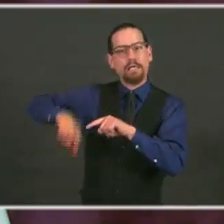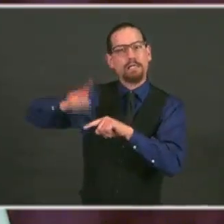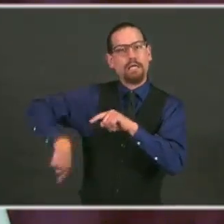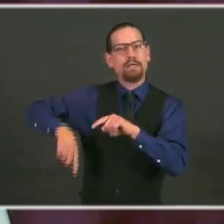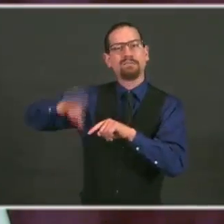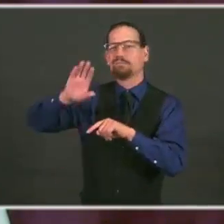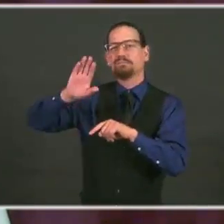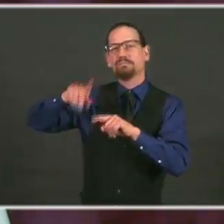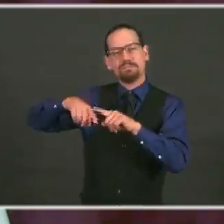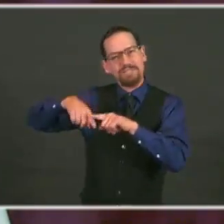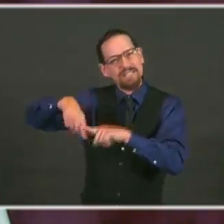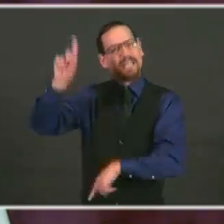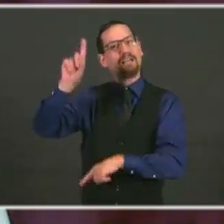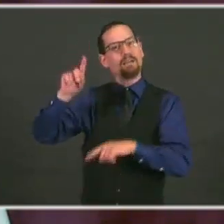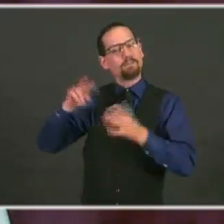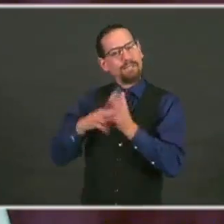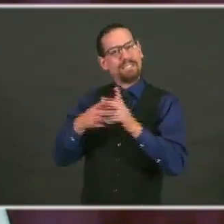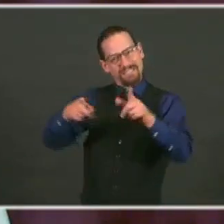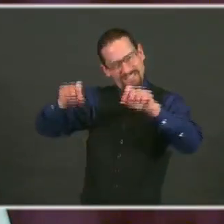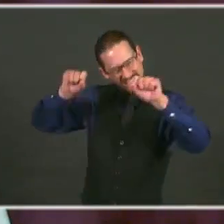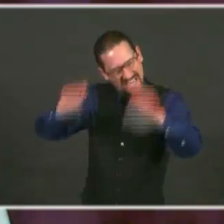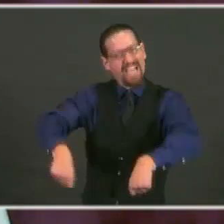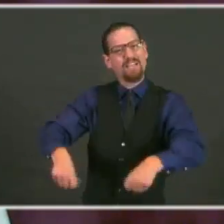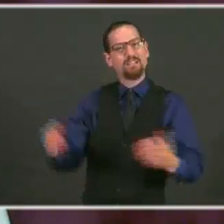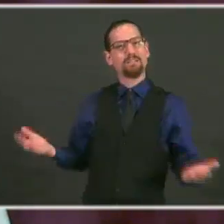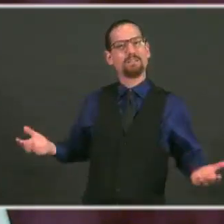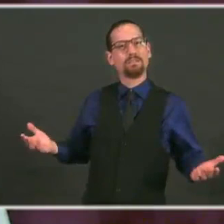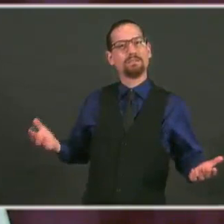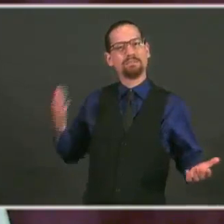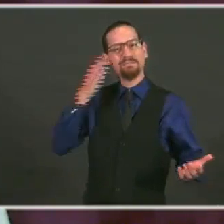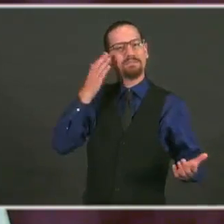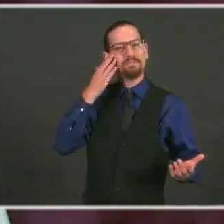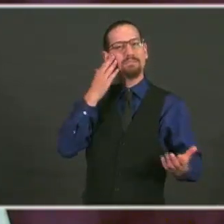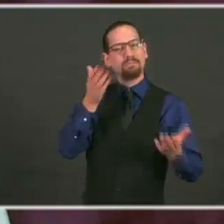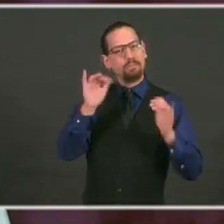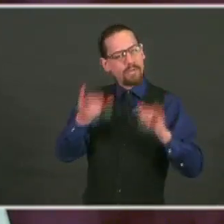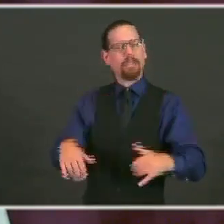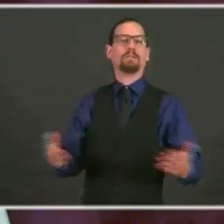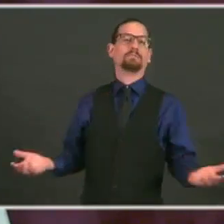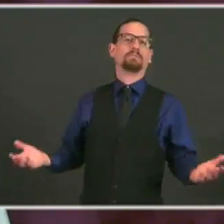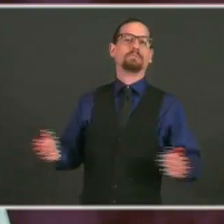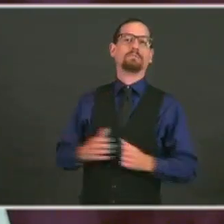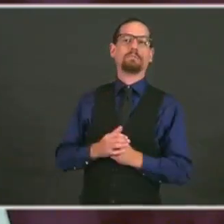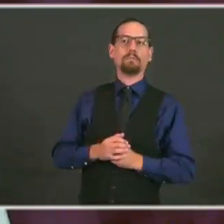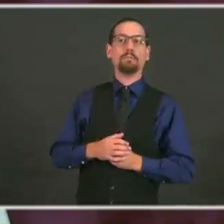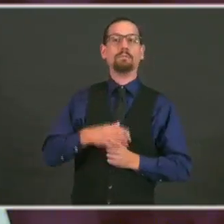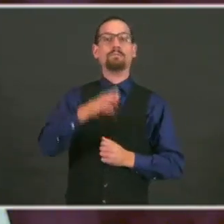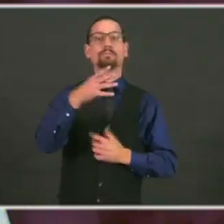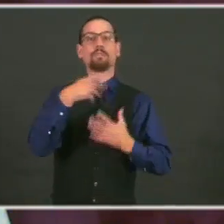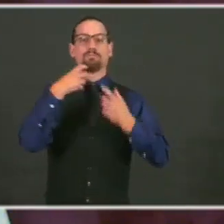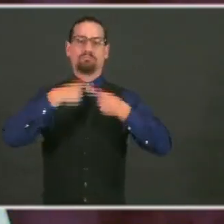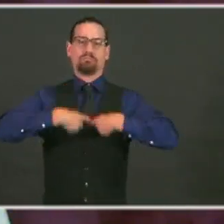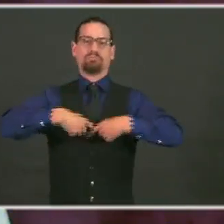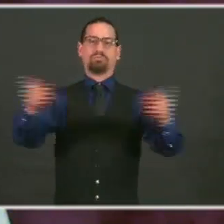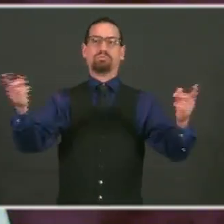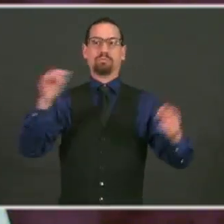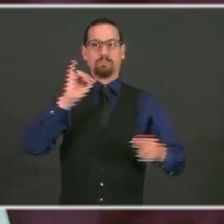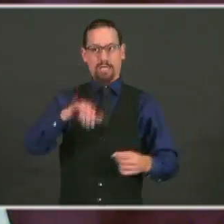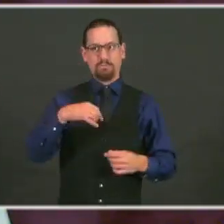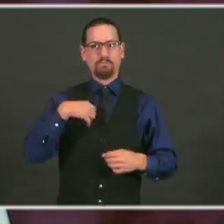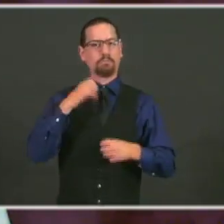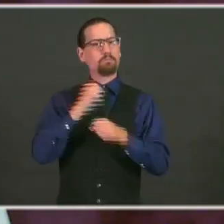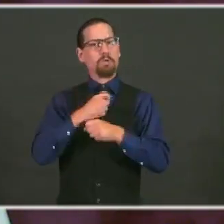So to this, today, as part of the Take It Outside campaign, I'm announcing that we will be making an additional million